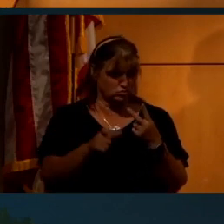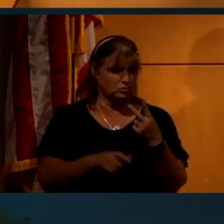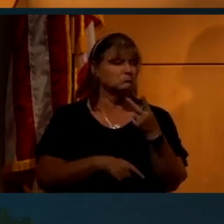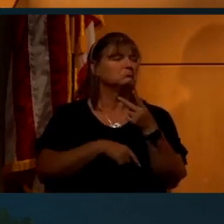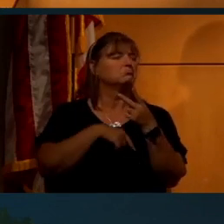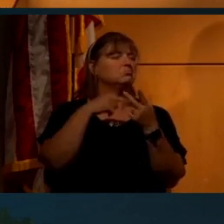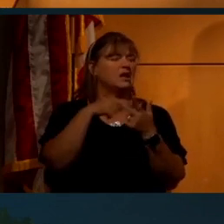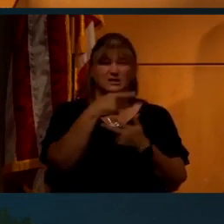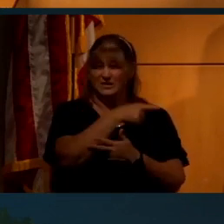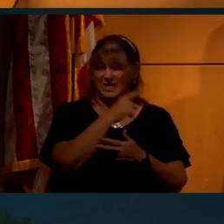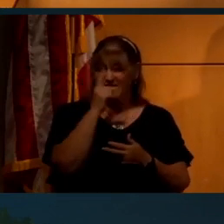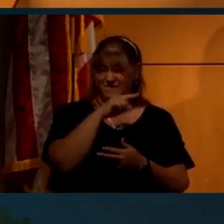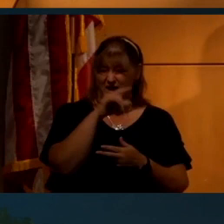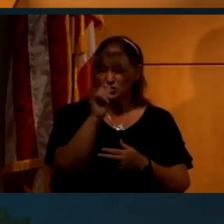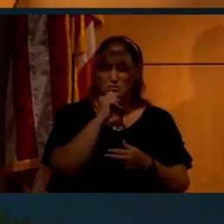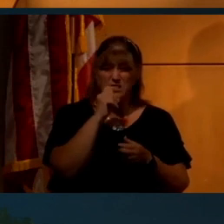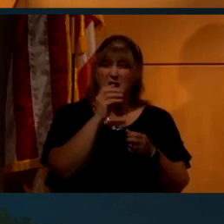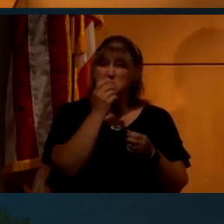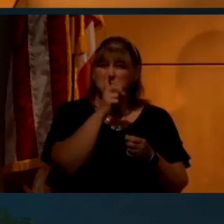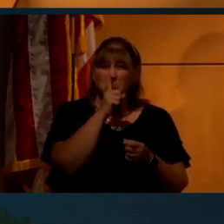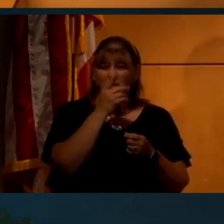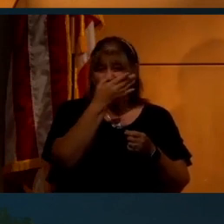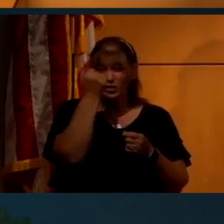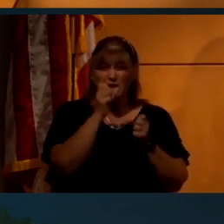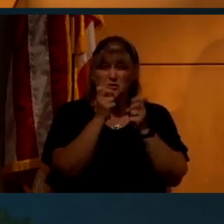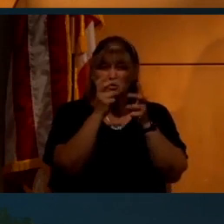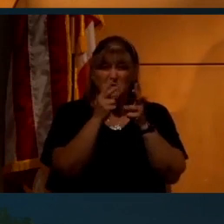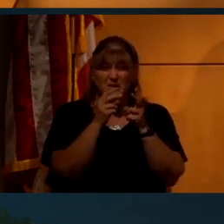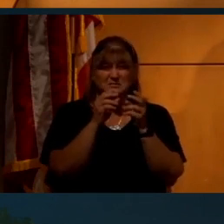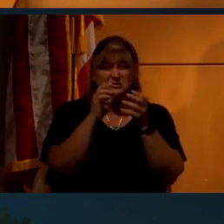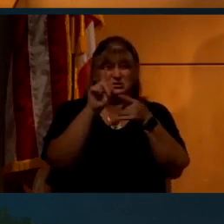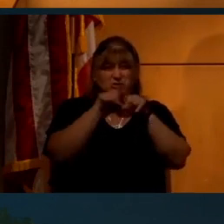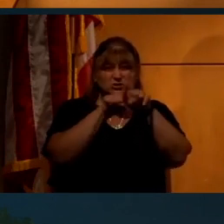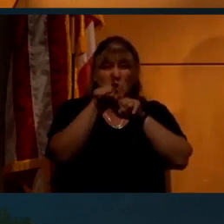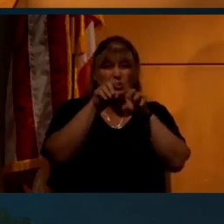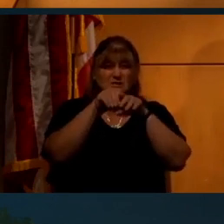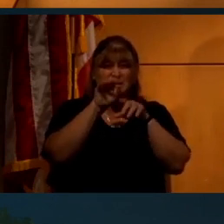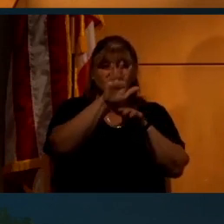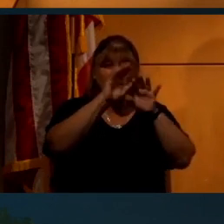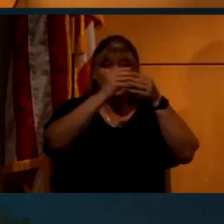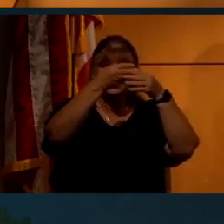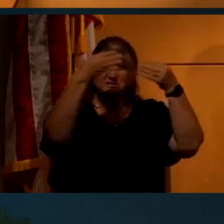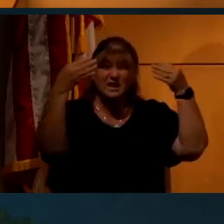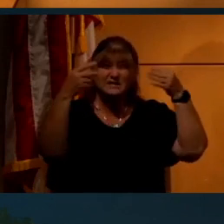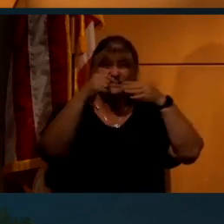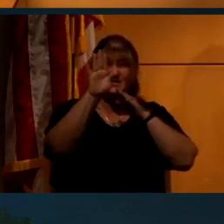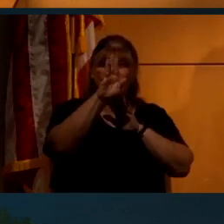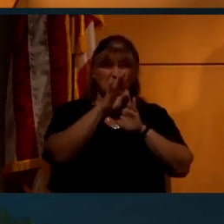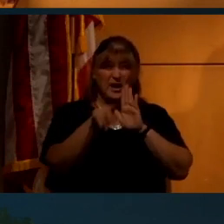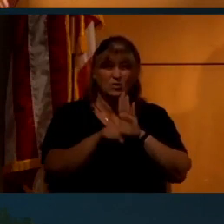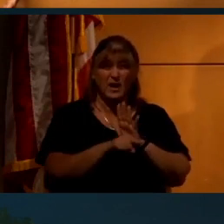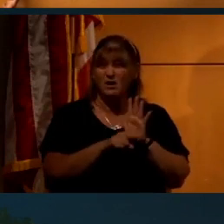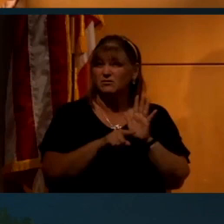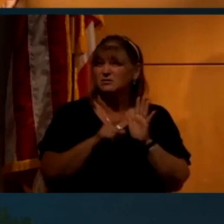did they fake it too and not put stars? They forget to put stars in the sky in their backdrop when they faked this, I guess, in Kazakhstan or